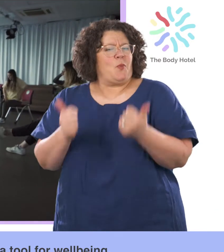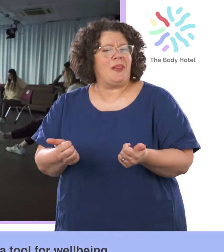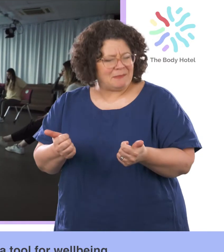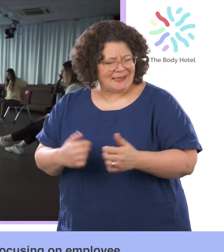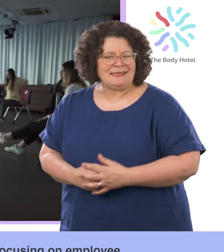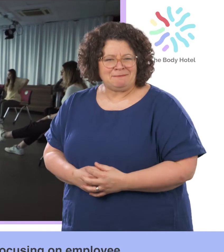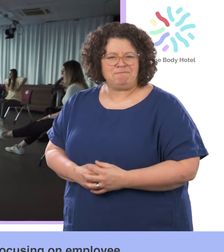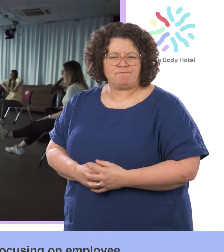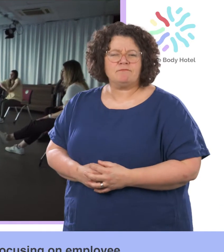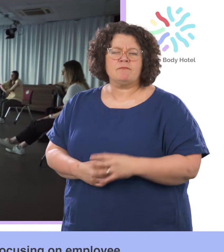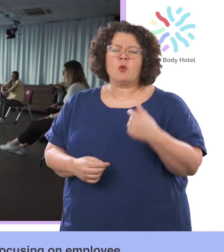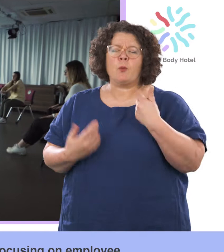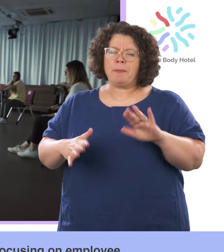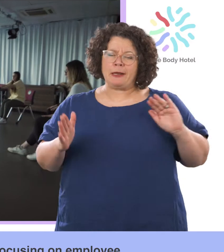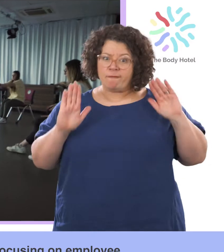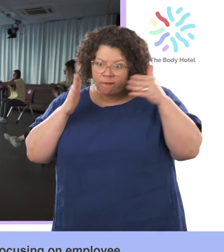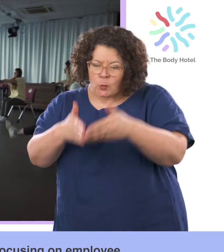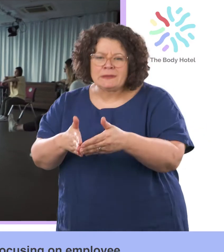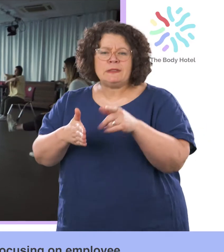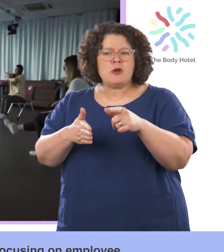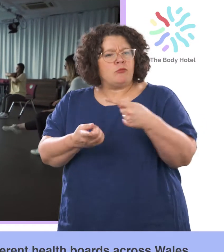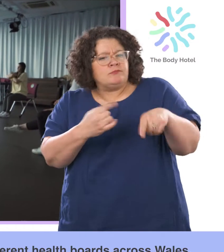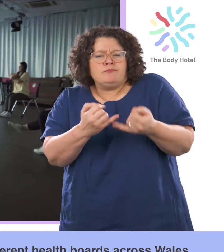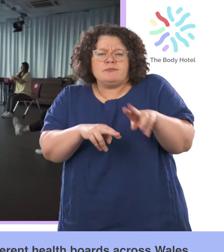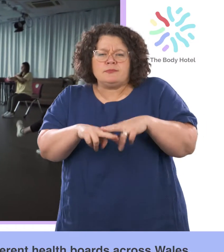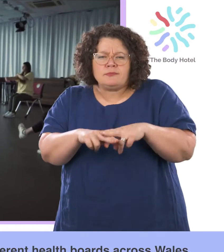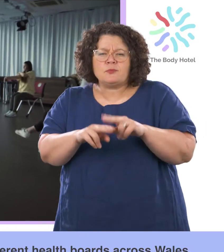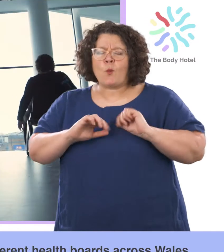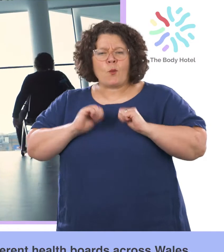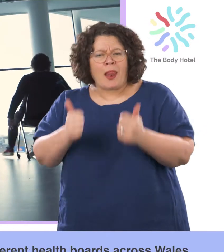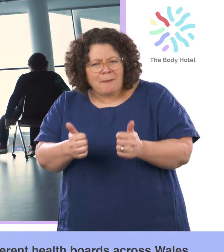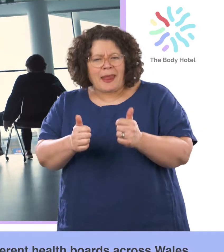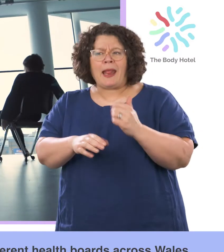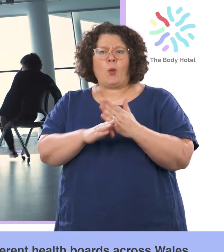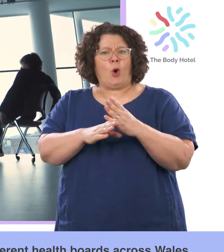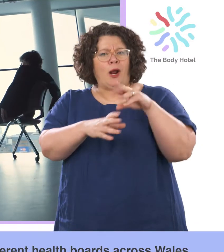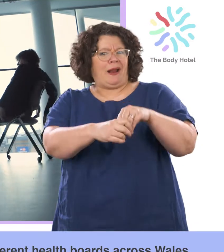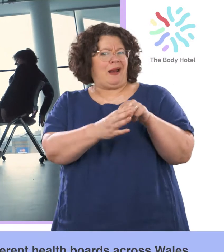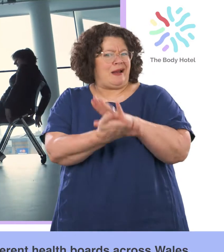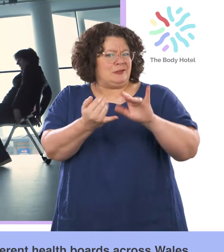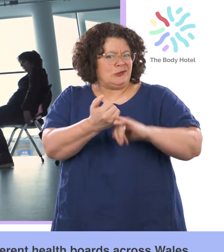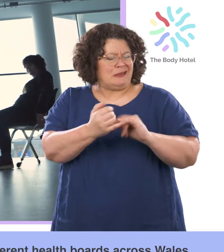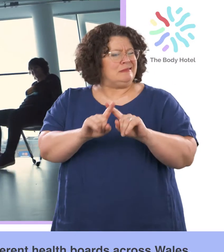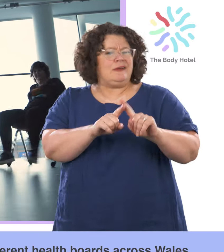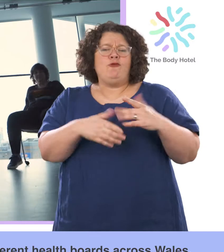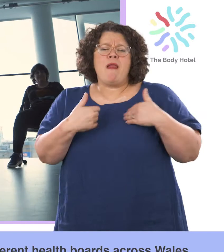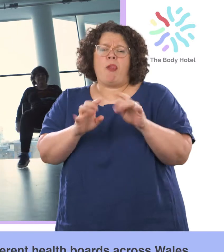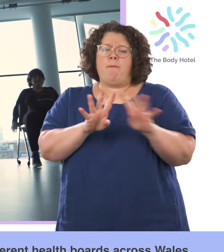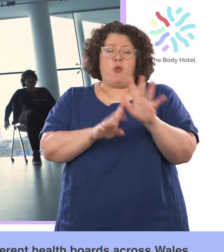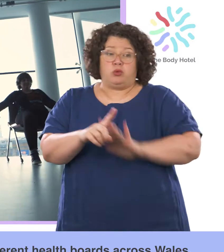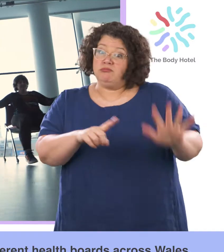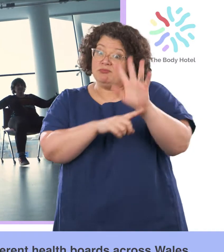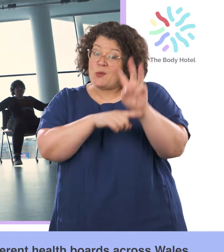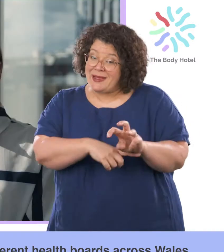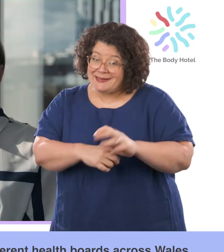-being and particularly we have been focusing on employee well-being and working with the NHS and different health boards